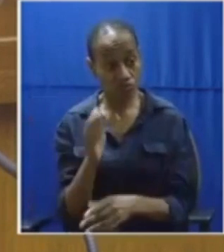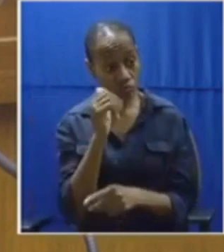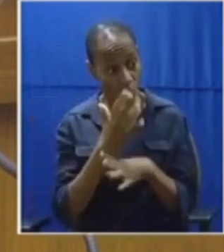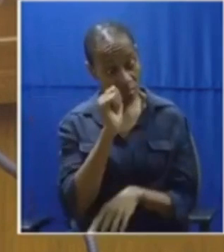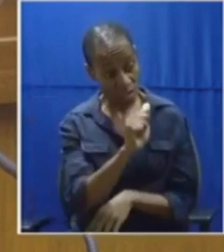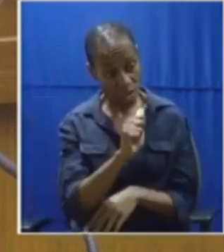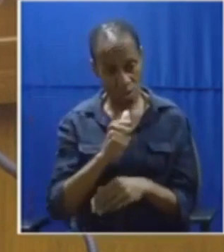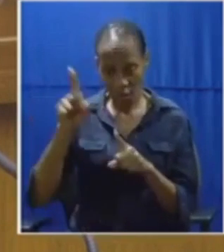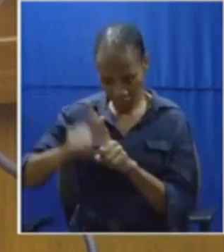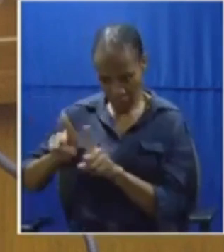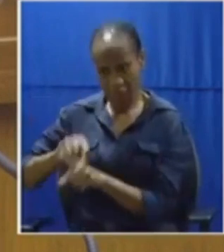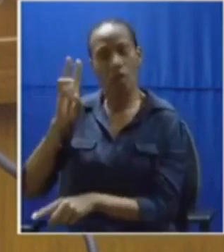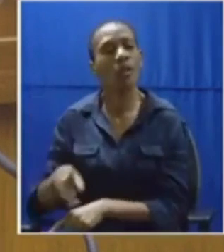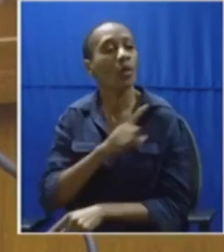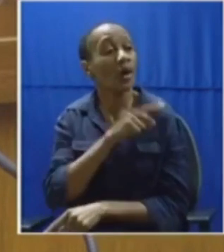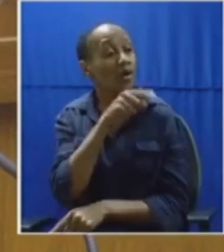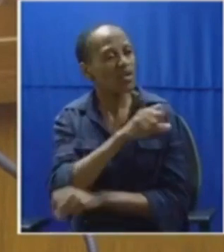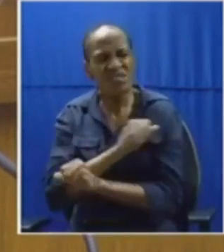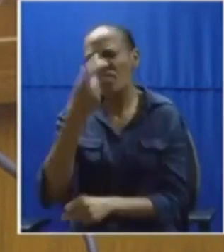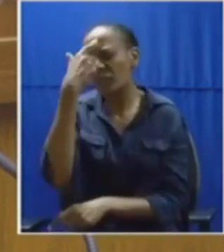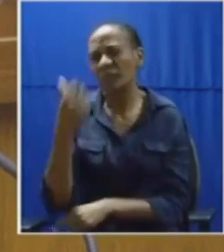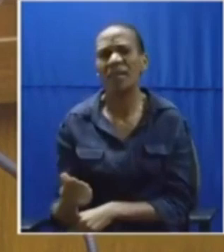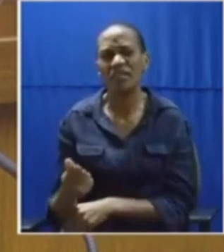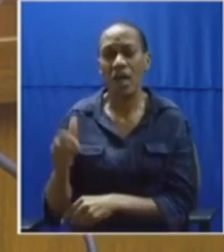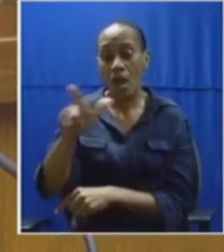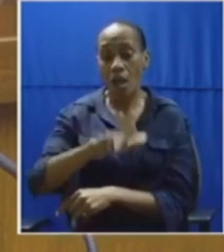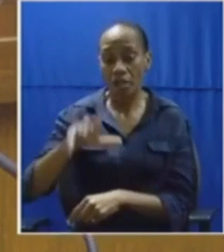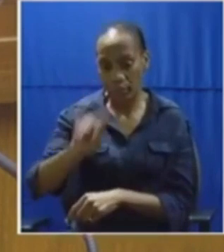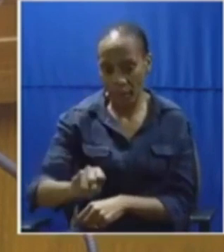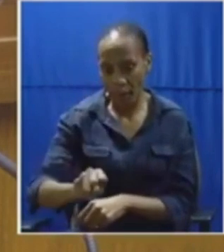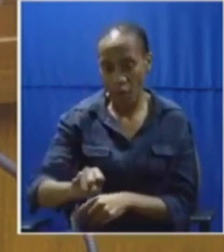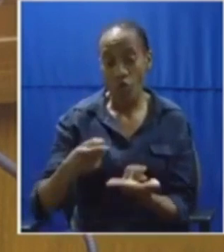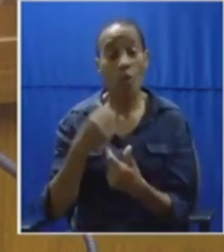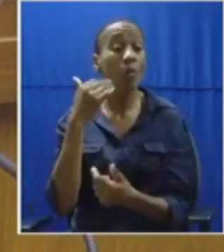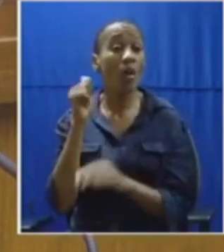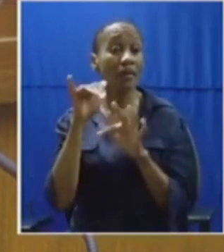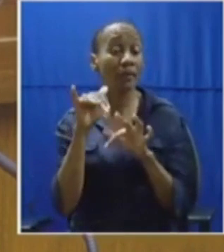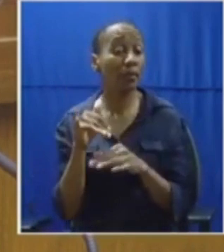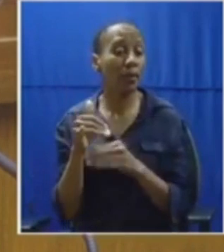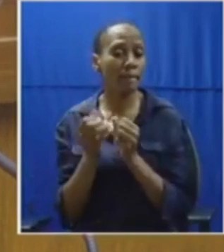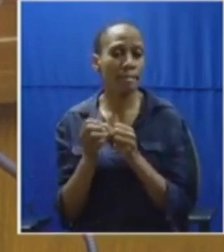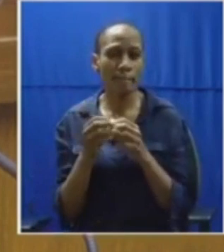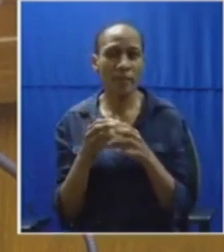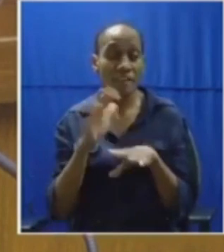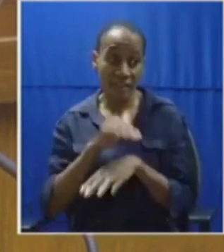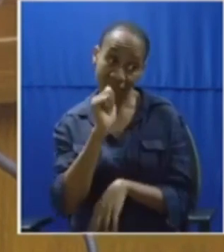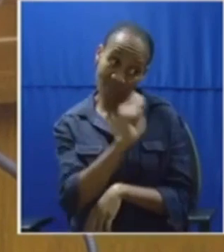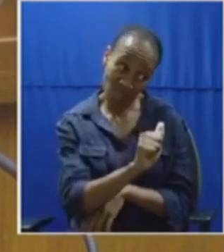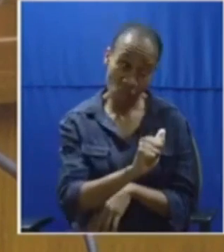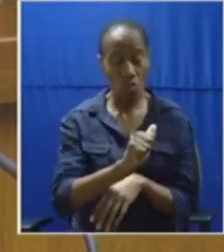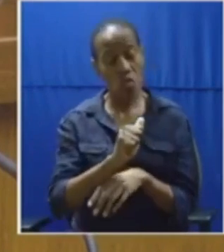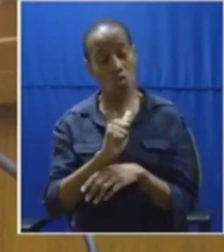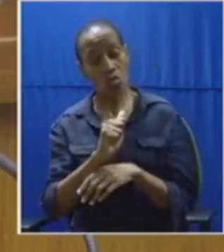so because you are not convinced about the need to take back the land from colonial settlers majority of whom are your friends and